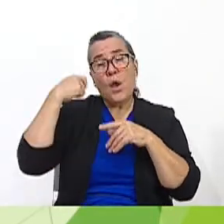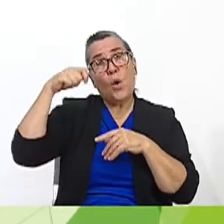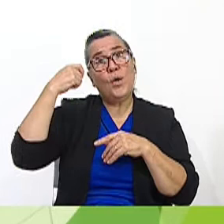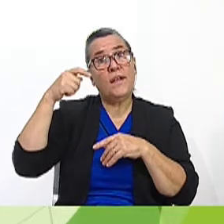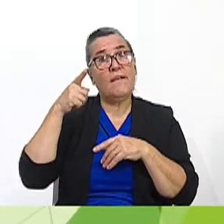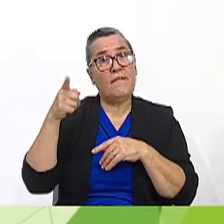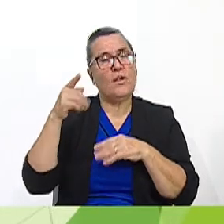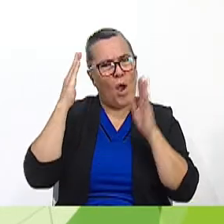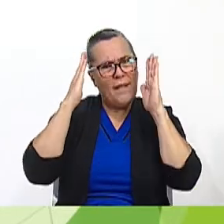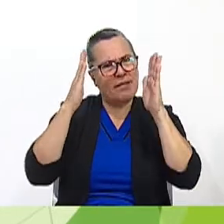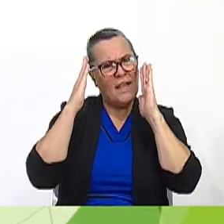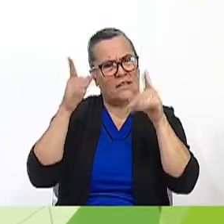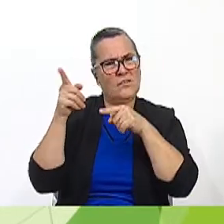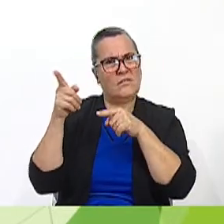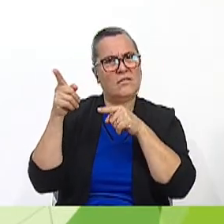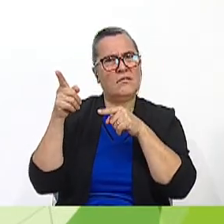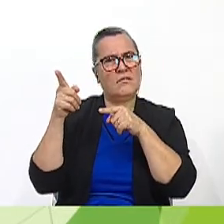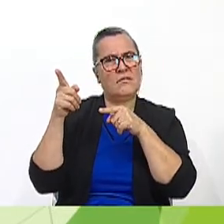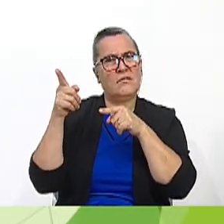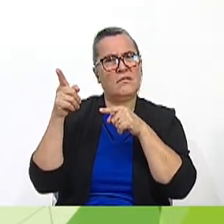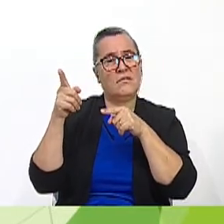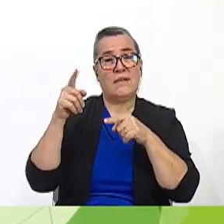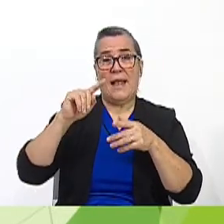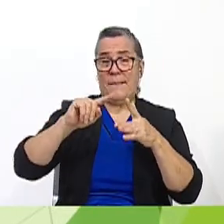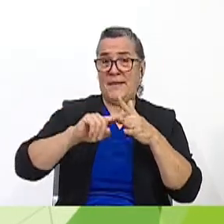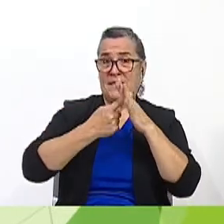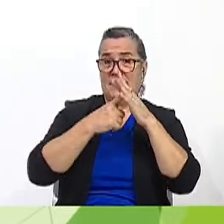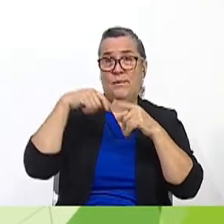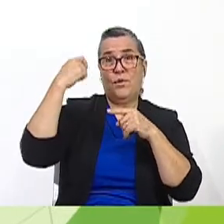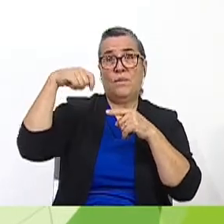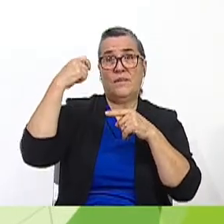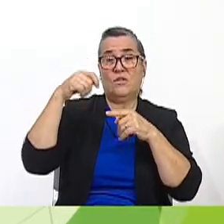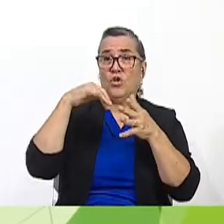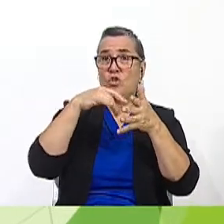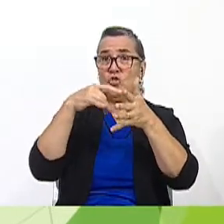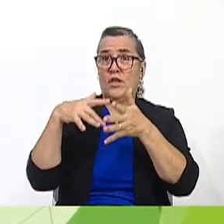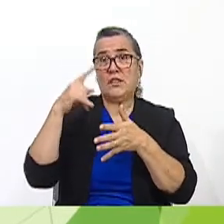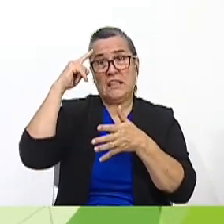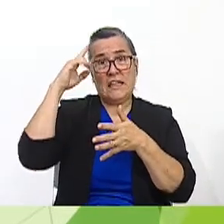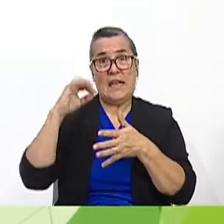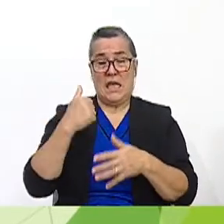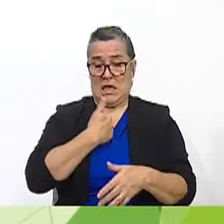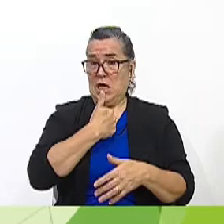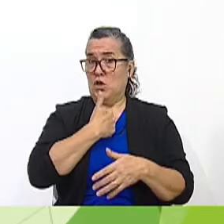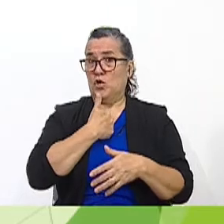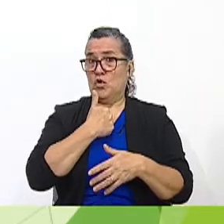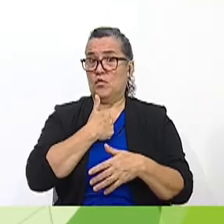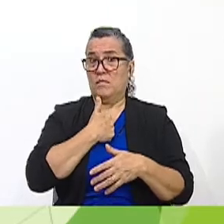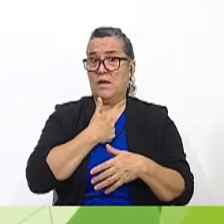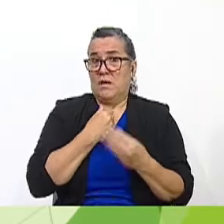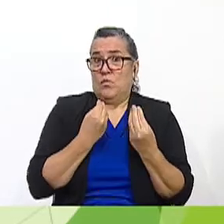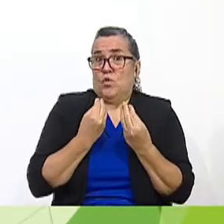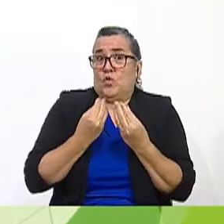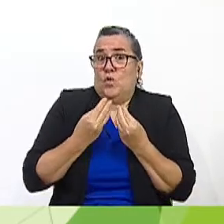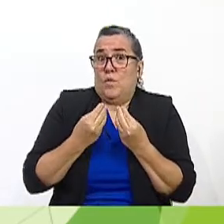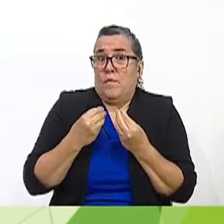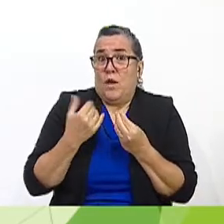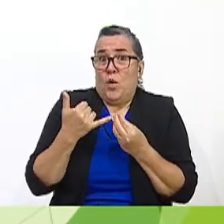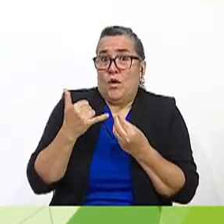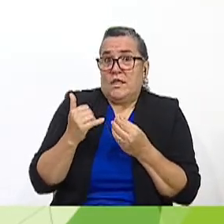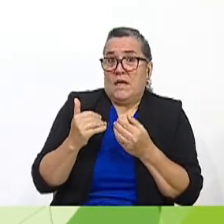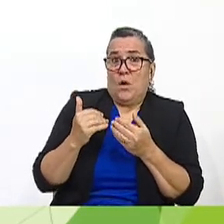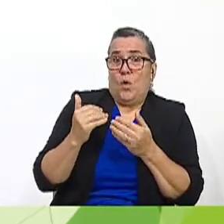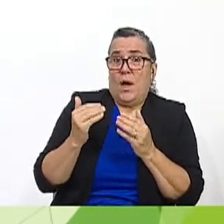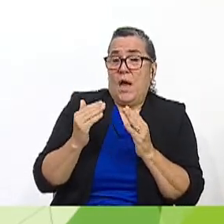video, so pay attention to details. At the beginning of the video, do the students believe they are addicted to their